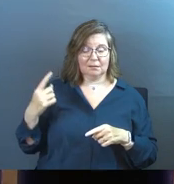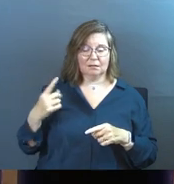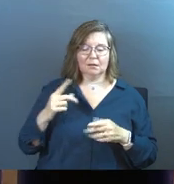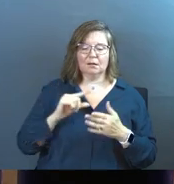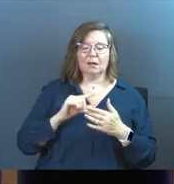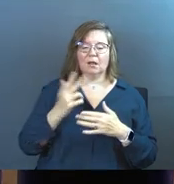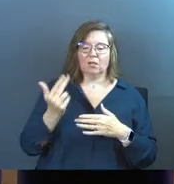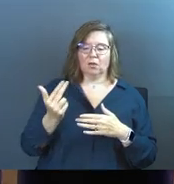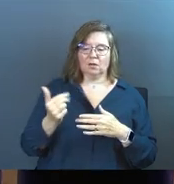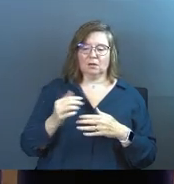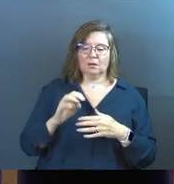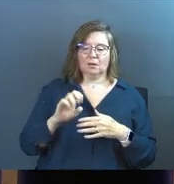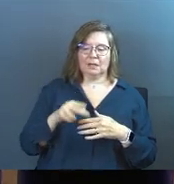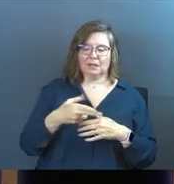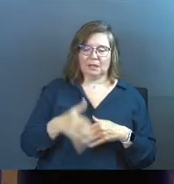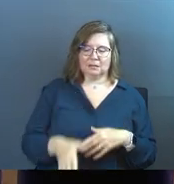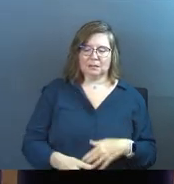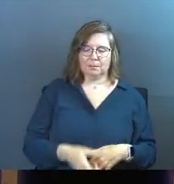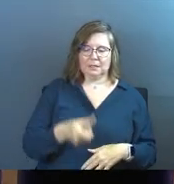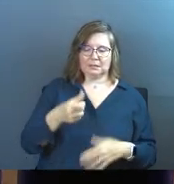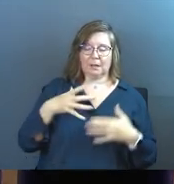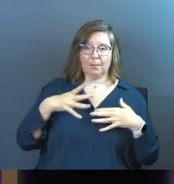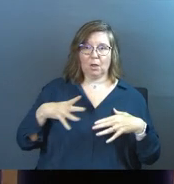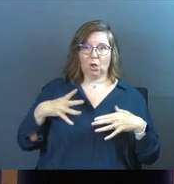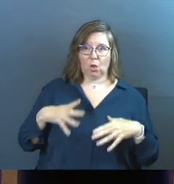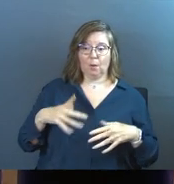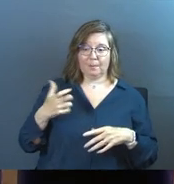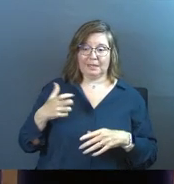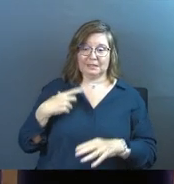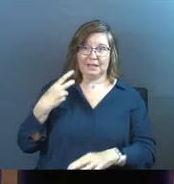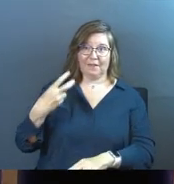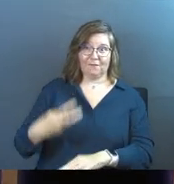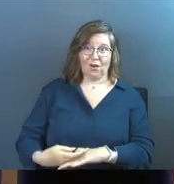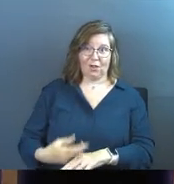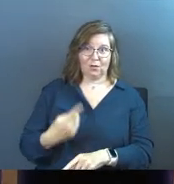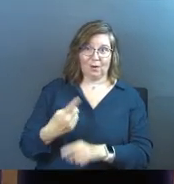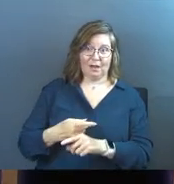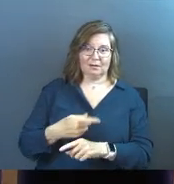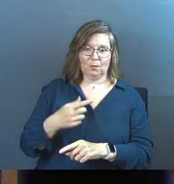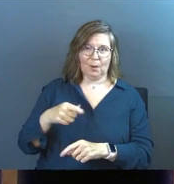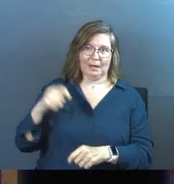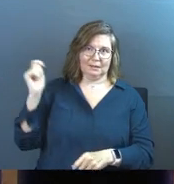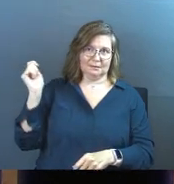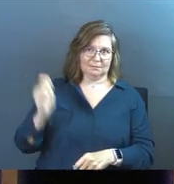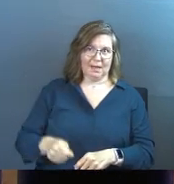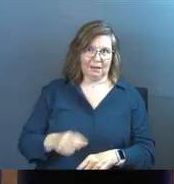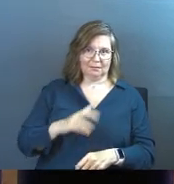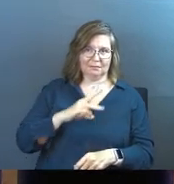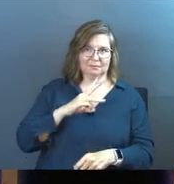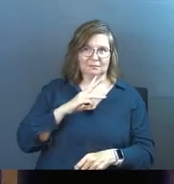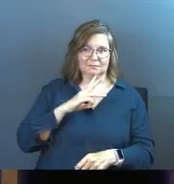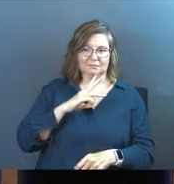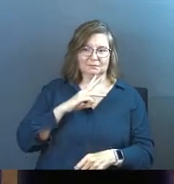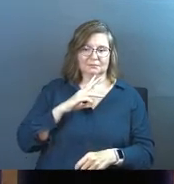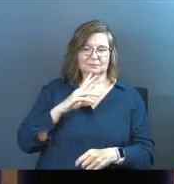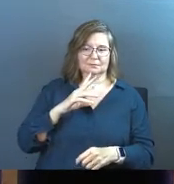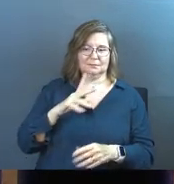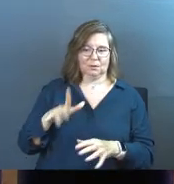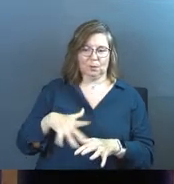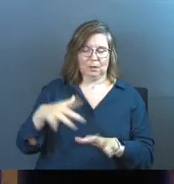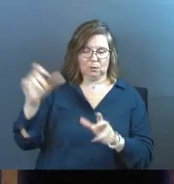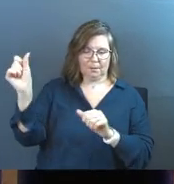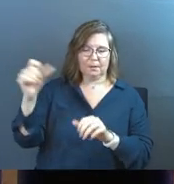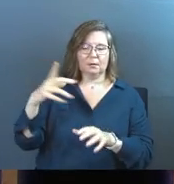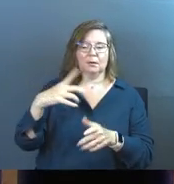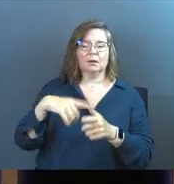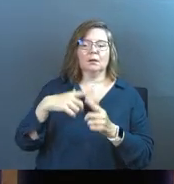Verse 13, Elisha picked up Elijah's cloak because it had fallen, right? Which had fallen when, uh, when Elijah was taken